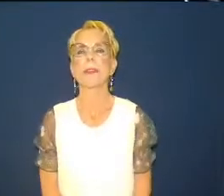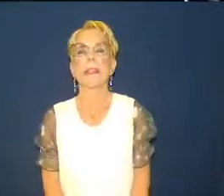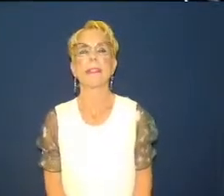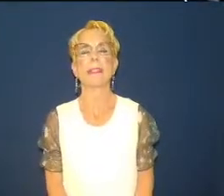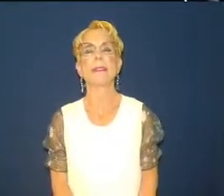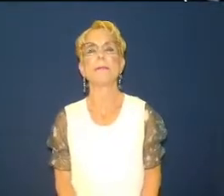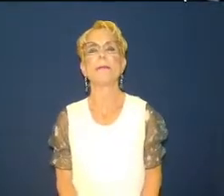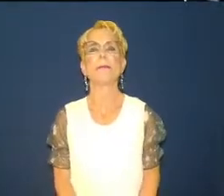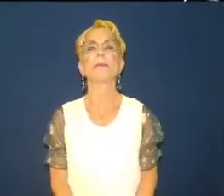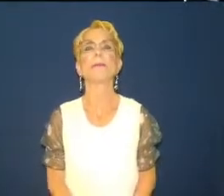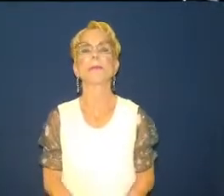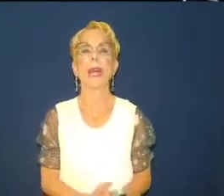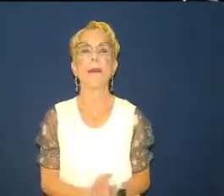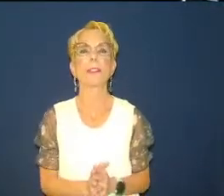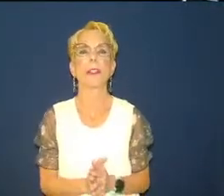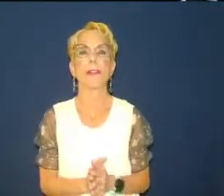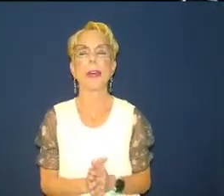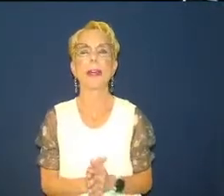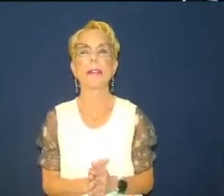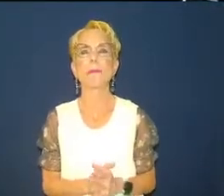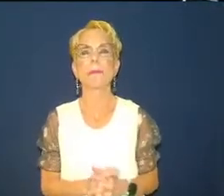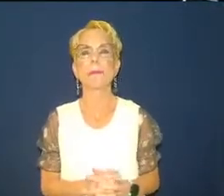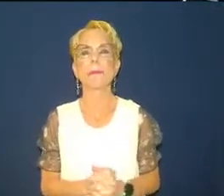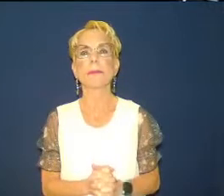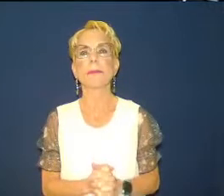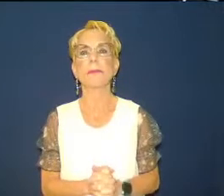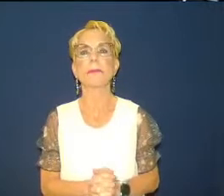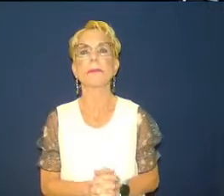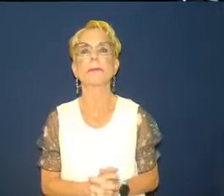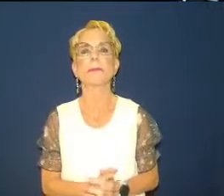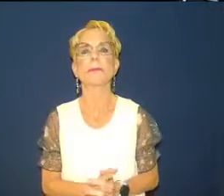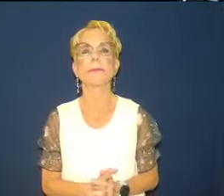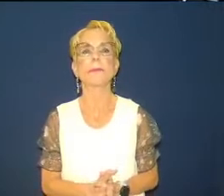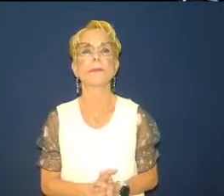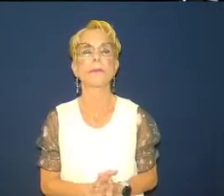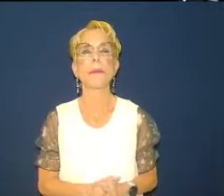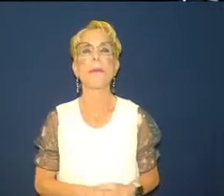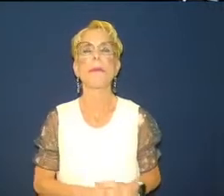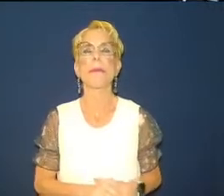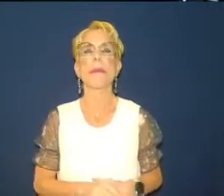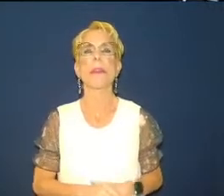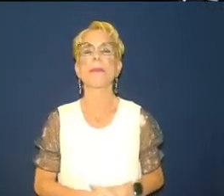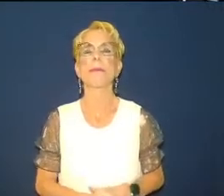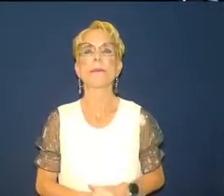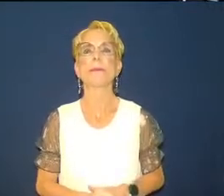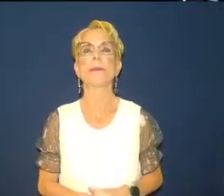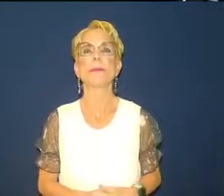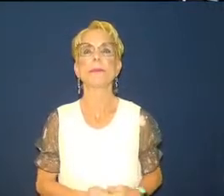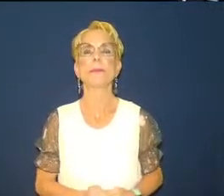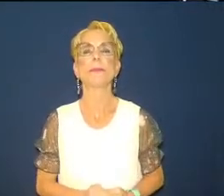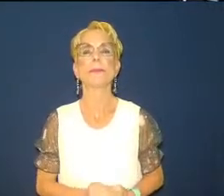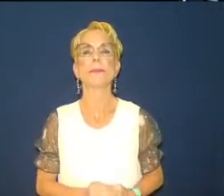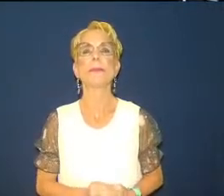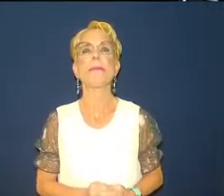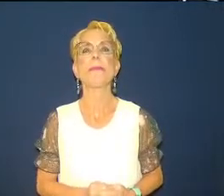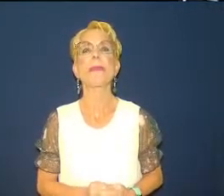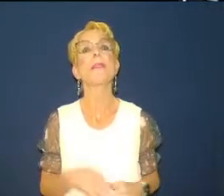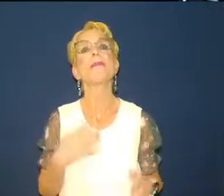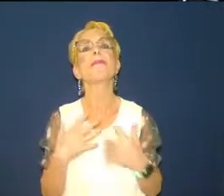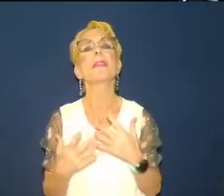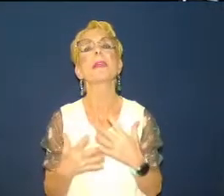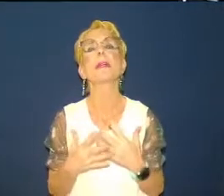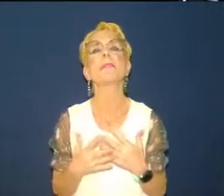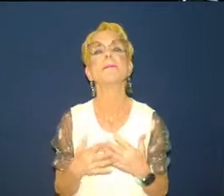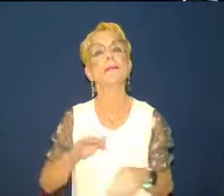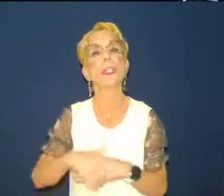right? Amen. Good. Amen. But good to see everybody. Praise the Lord. But anyway here we are